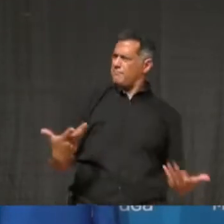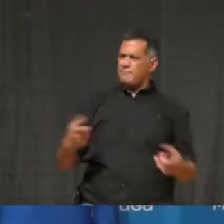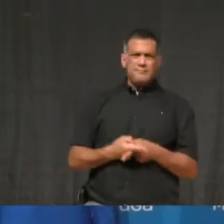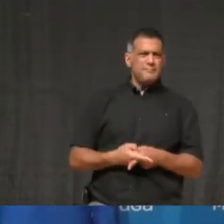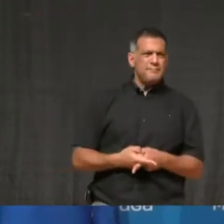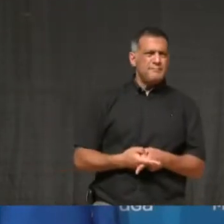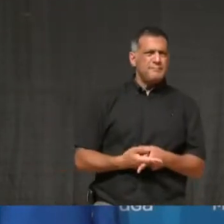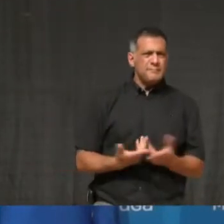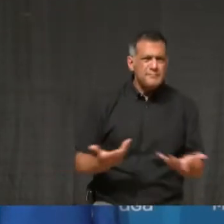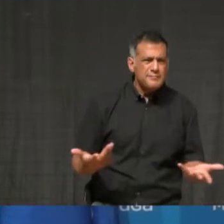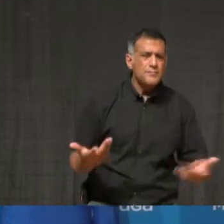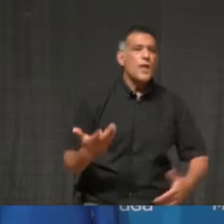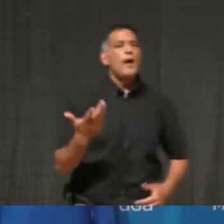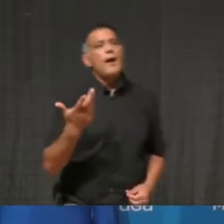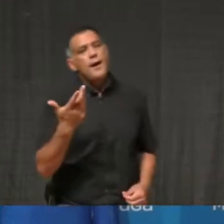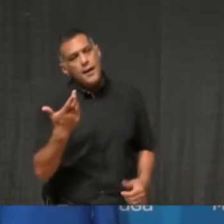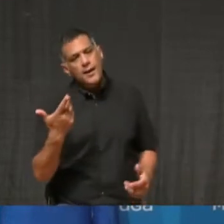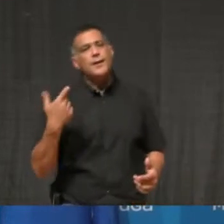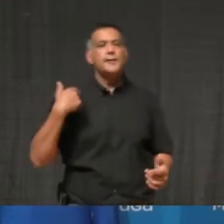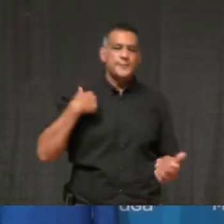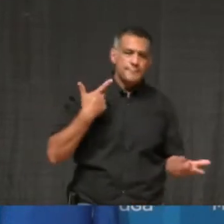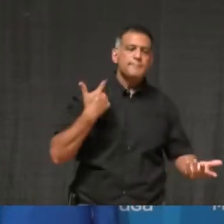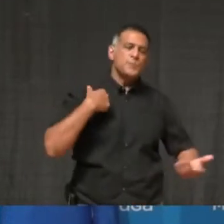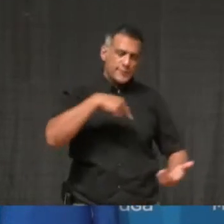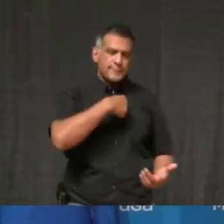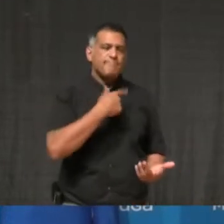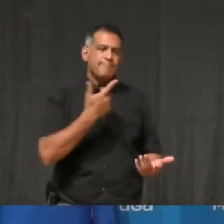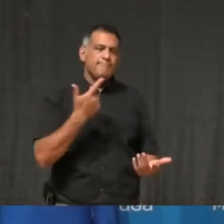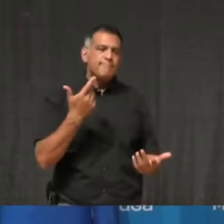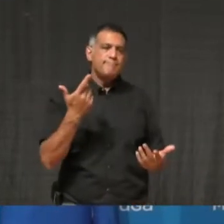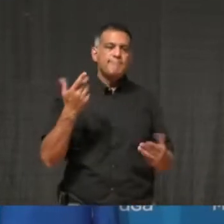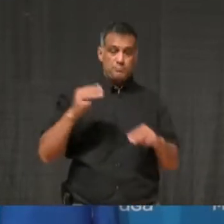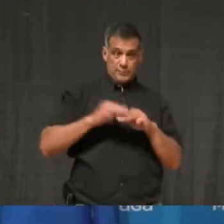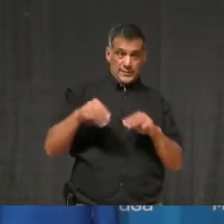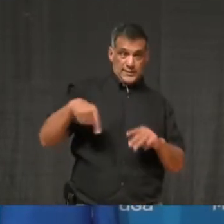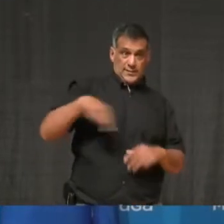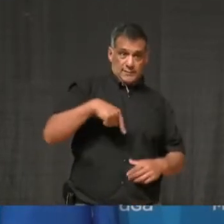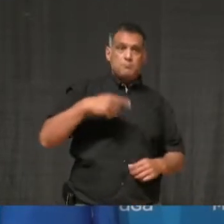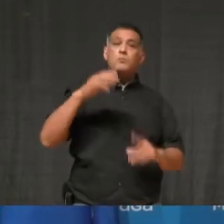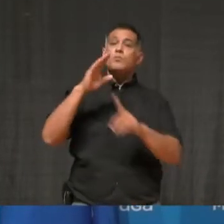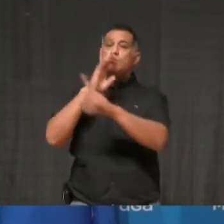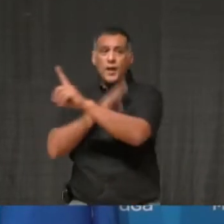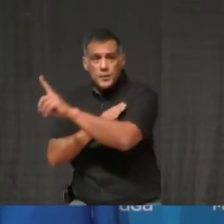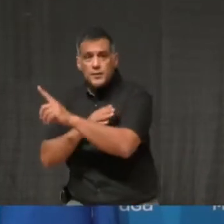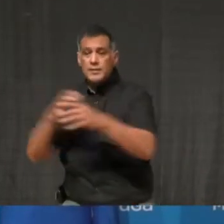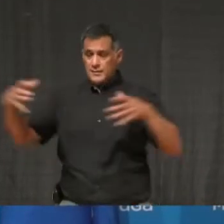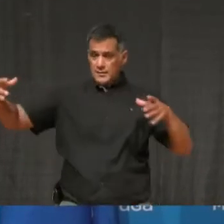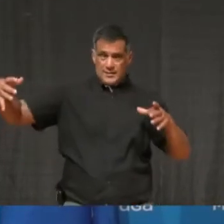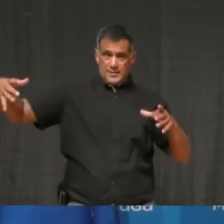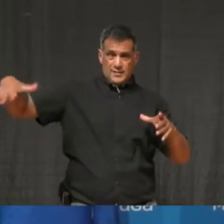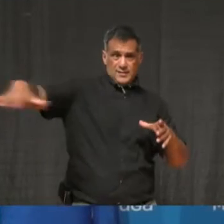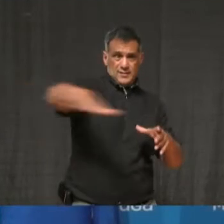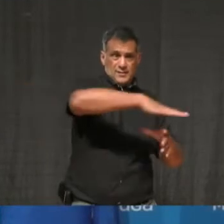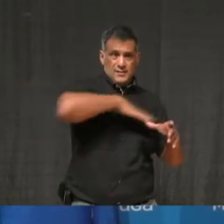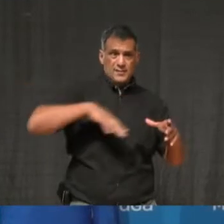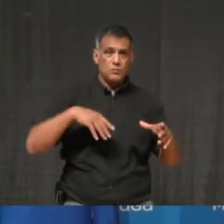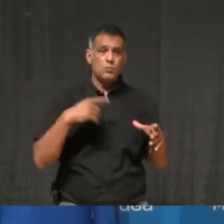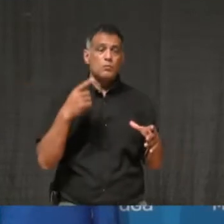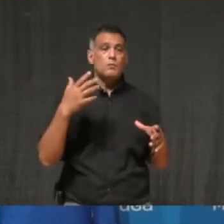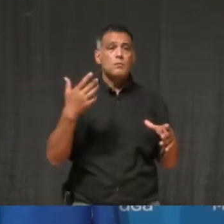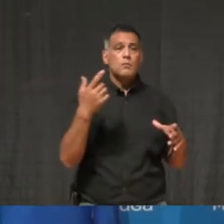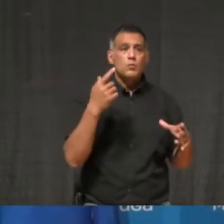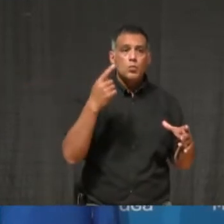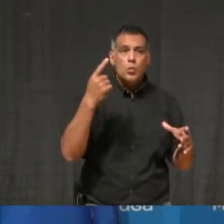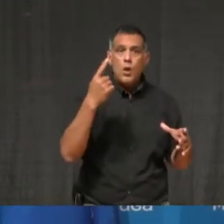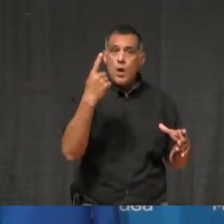health unit, Mississauga, Brampton, and Peel, to be a hotspot, along with Toronto and Ottawa. Well, Halton, for the most part, Durham were